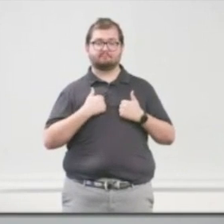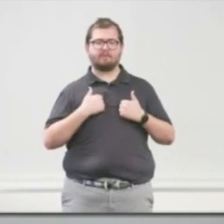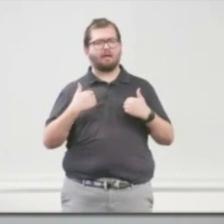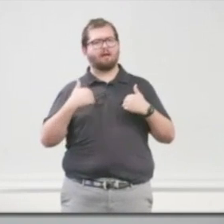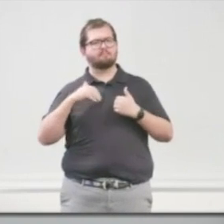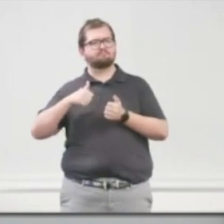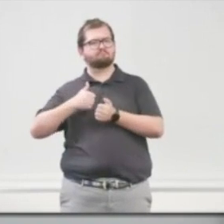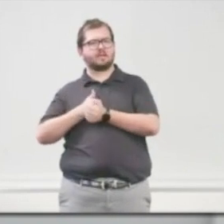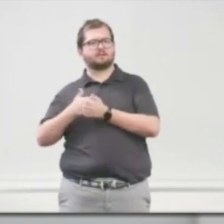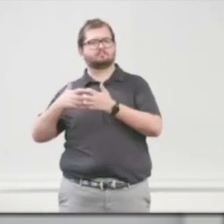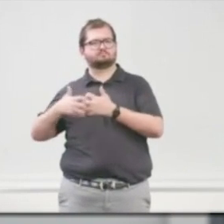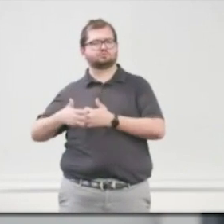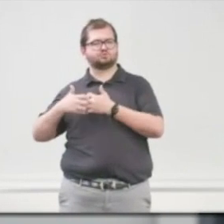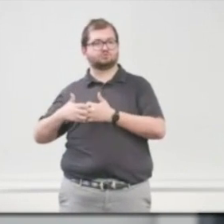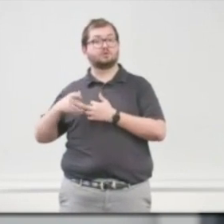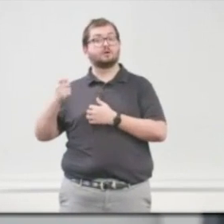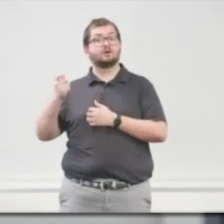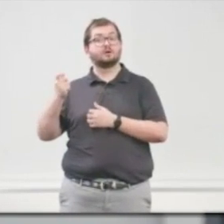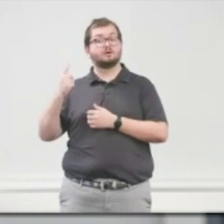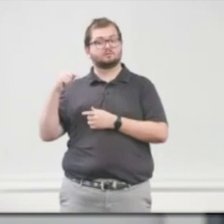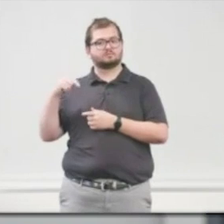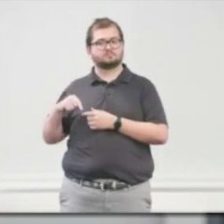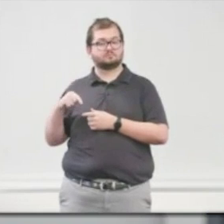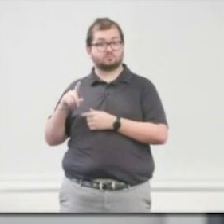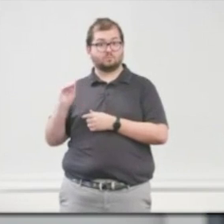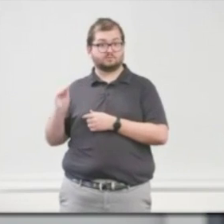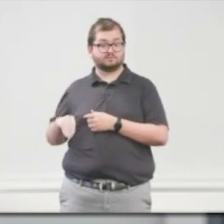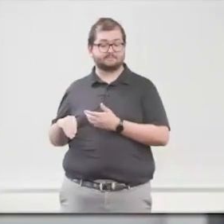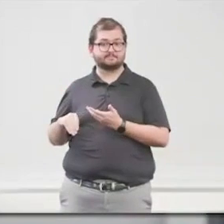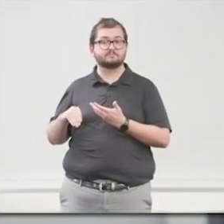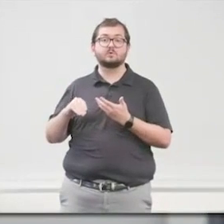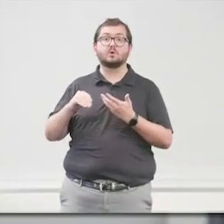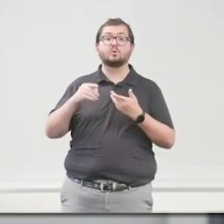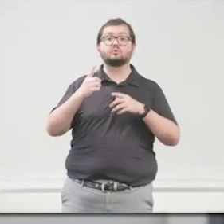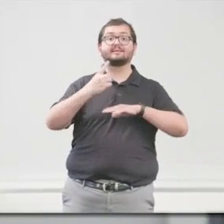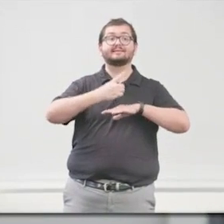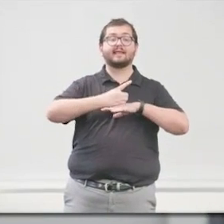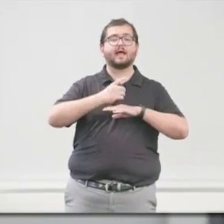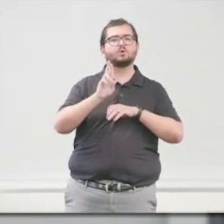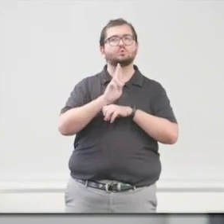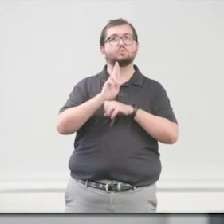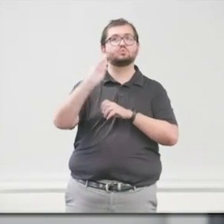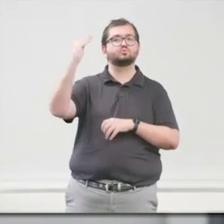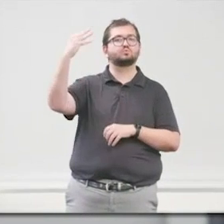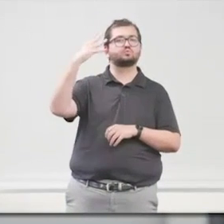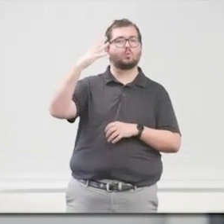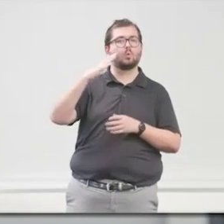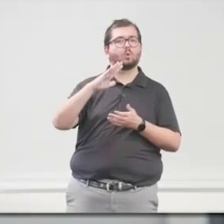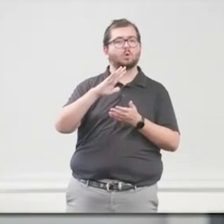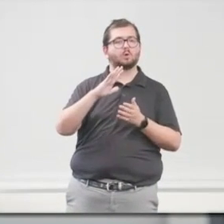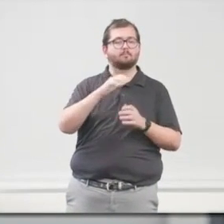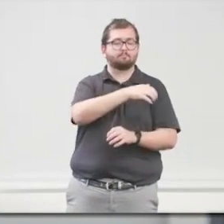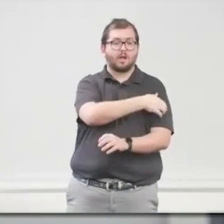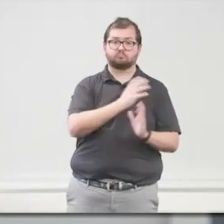that backup generator is 100%. Solar during the day on one of our buildings works well, but whenever the sun goes down,